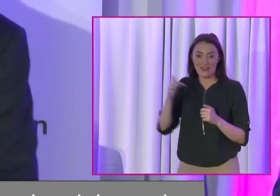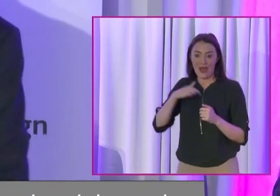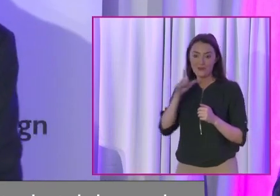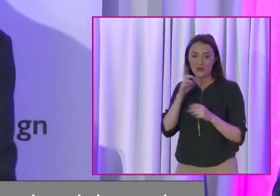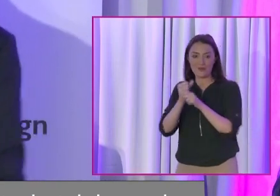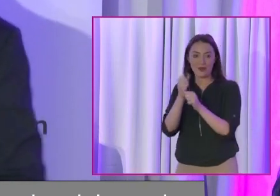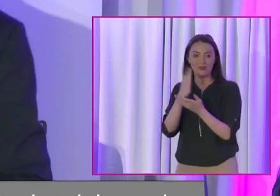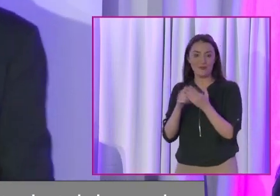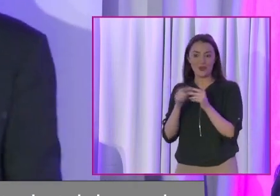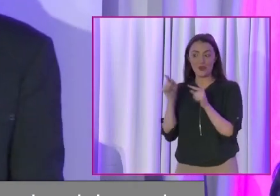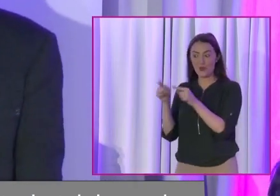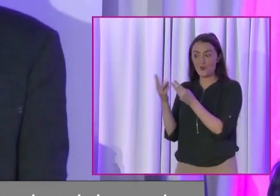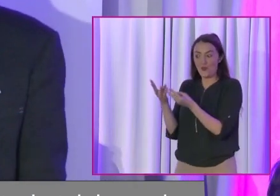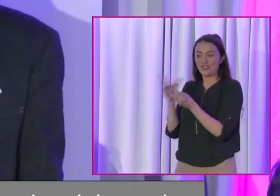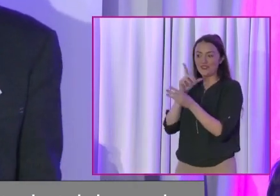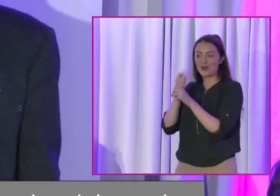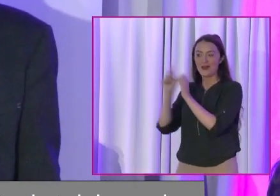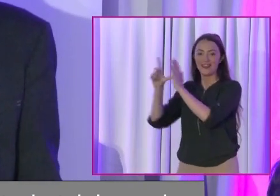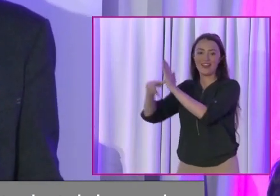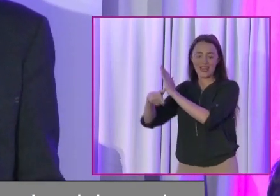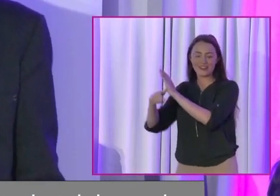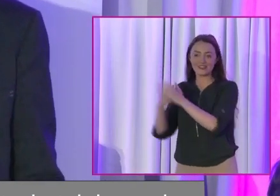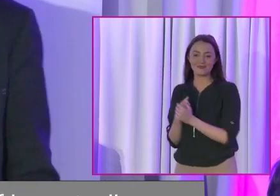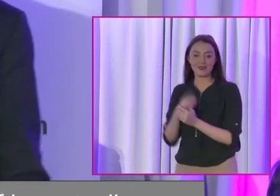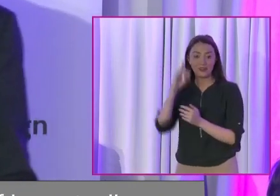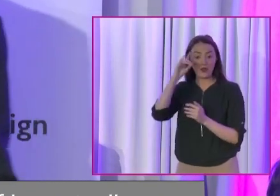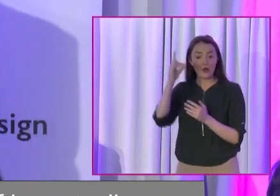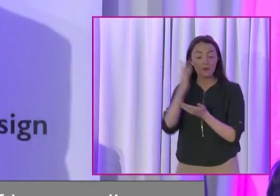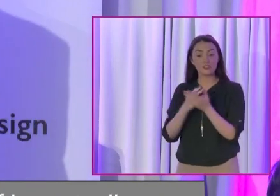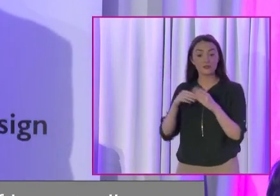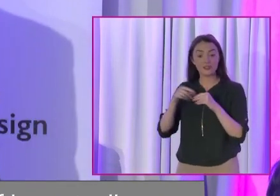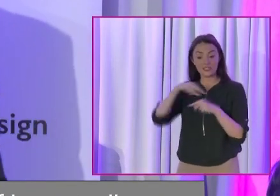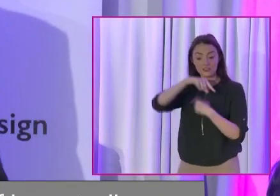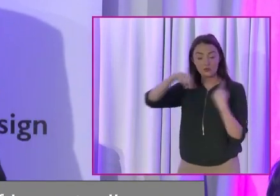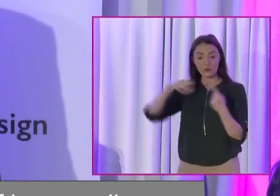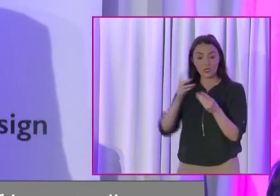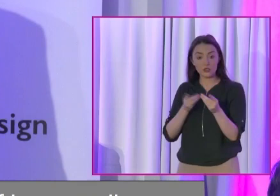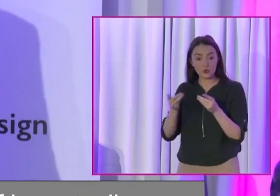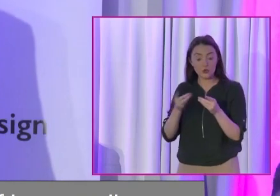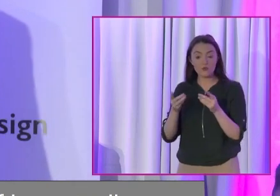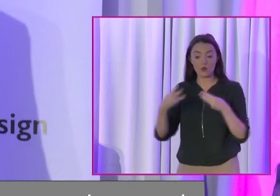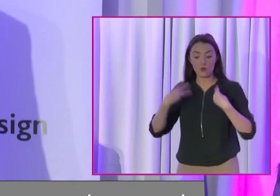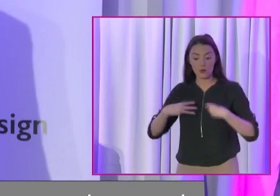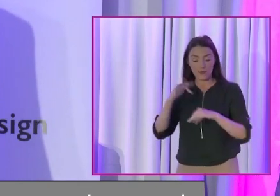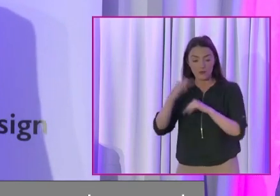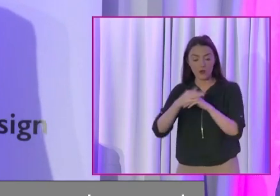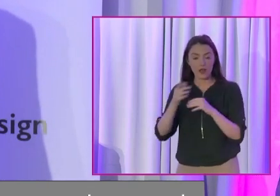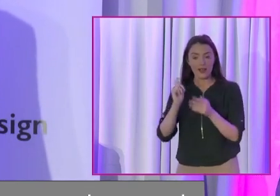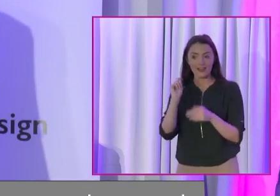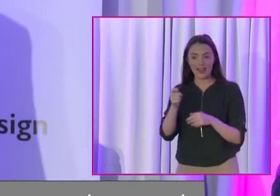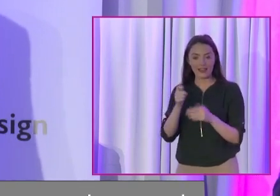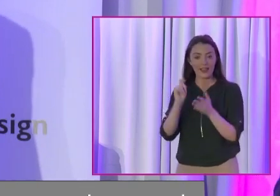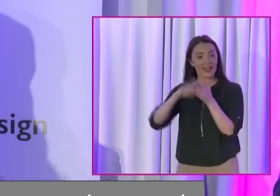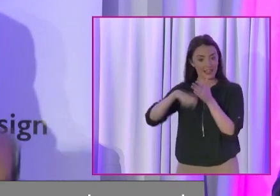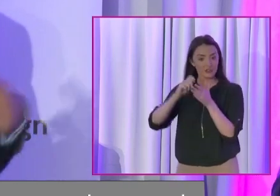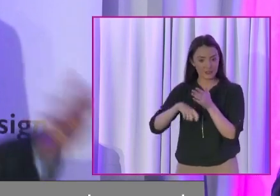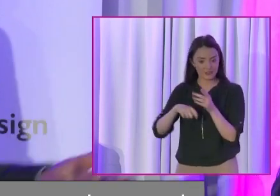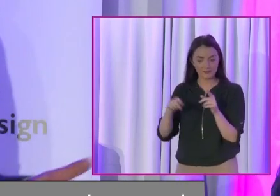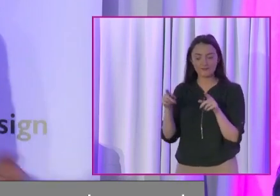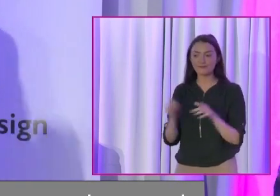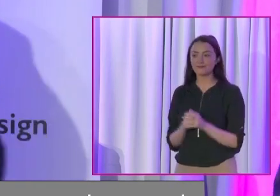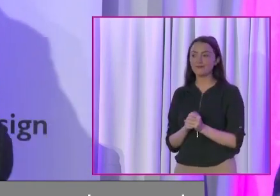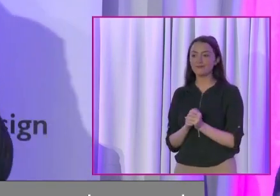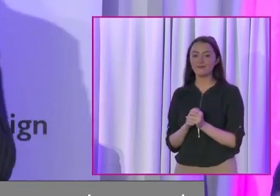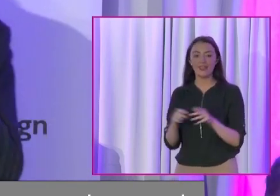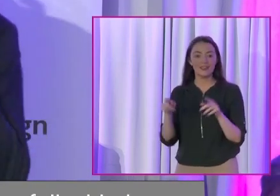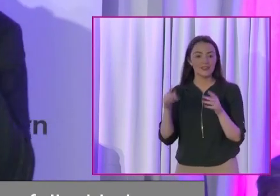thunder. I'm hoping that some of the things we do around Women for Election have parallels in terms of disabled people accessing